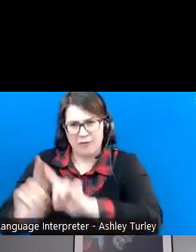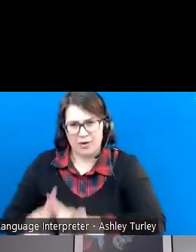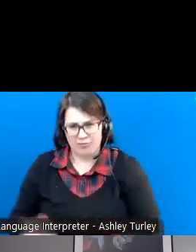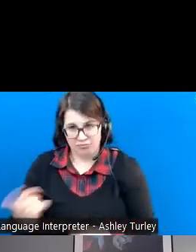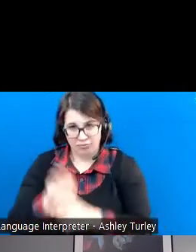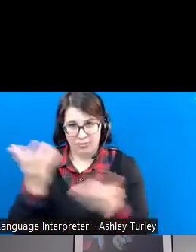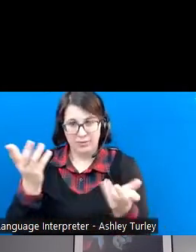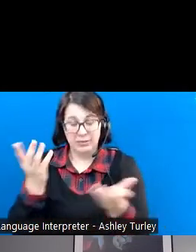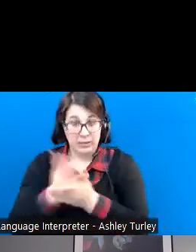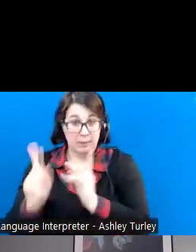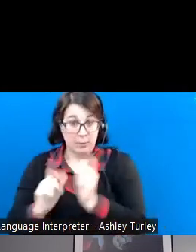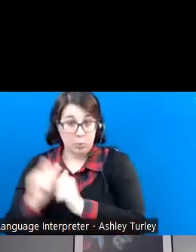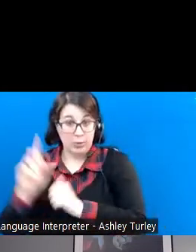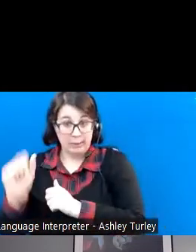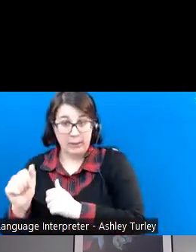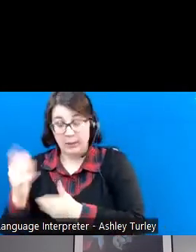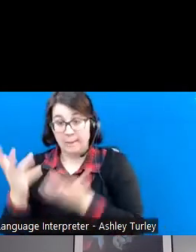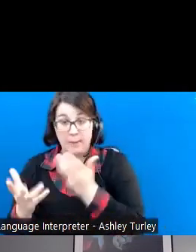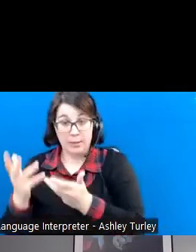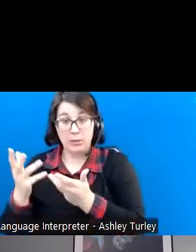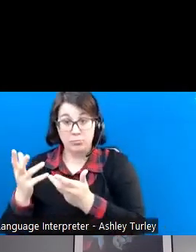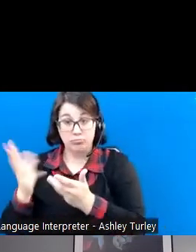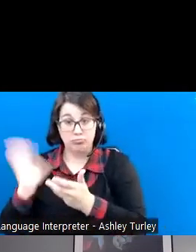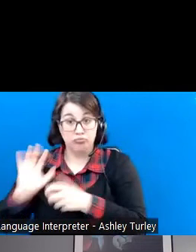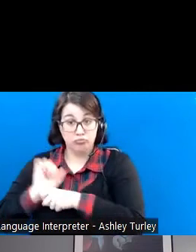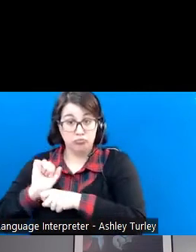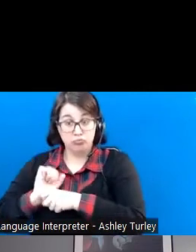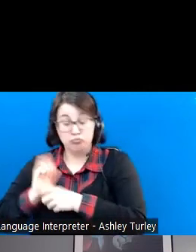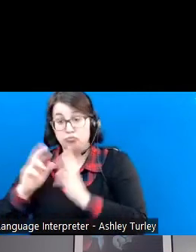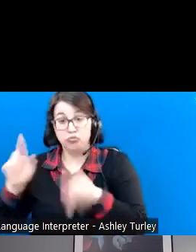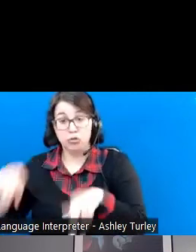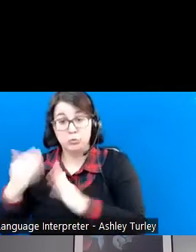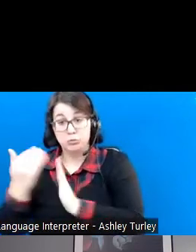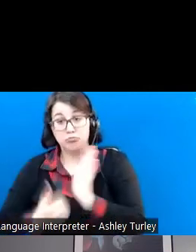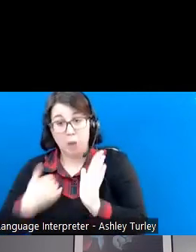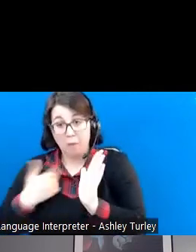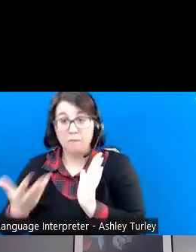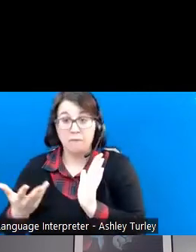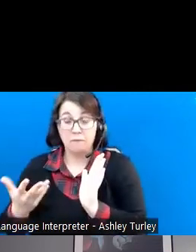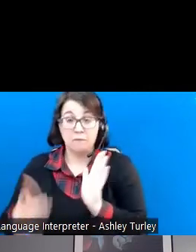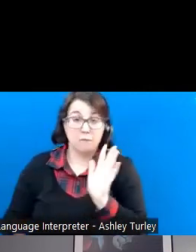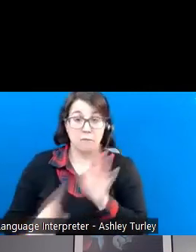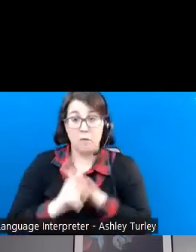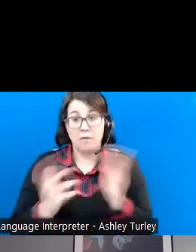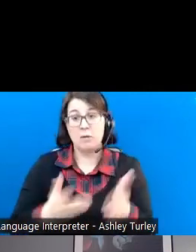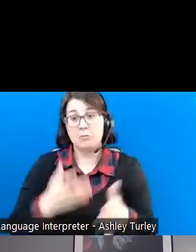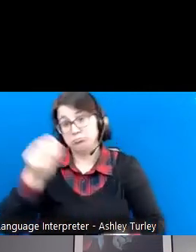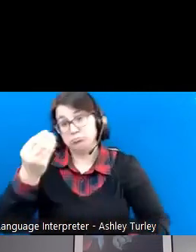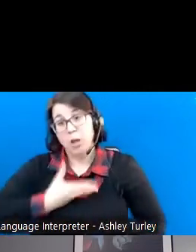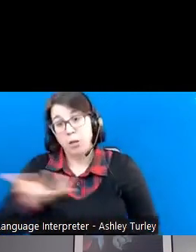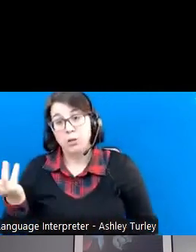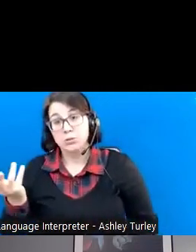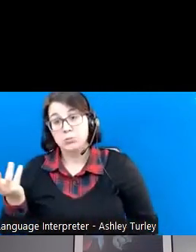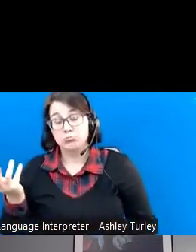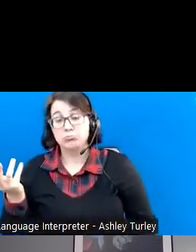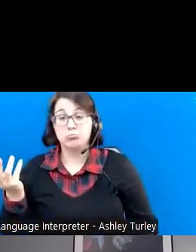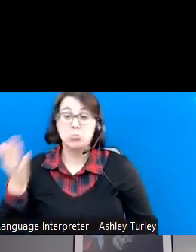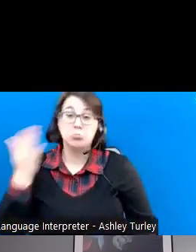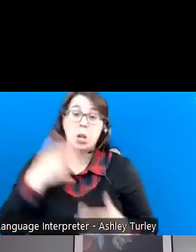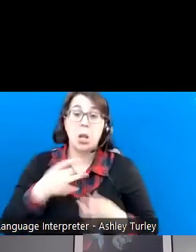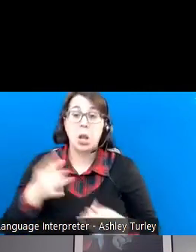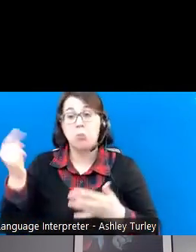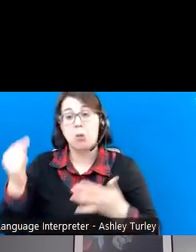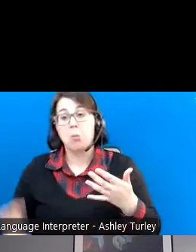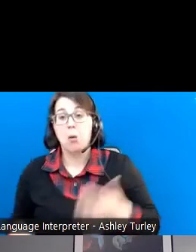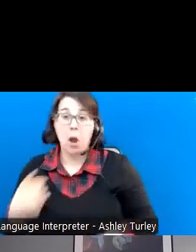some people with disabilities might have had previous jobs, they have a resume, they come to us, they're able to verbally tell us what their interests are, what they've